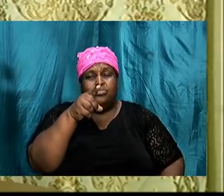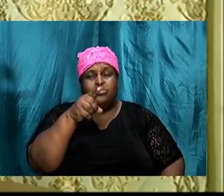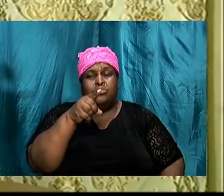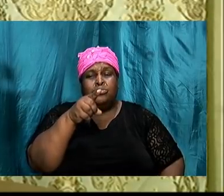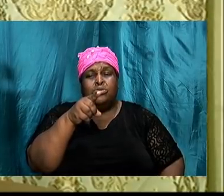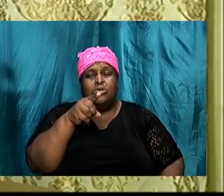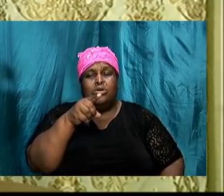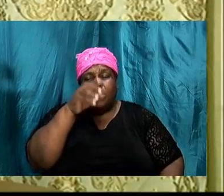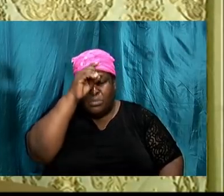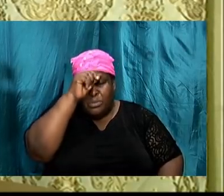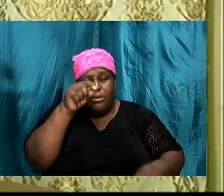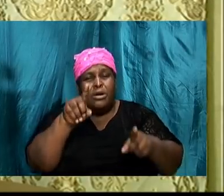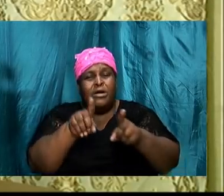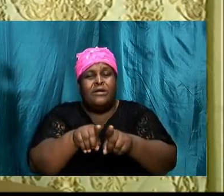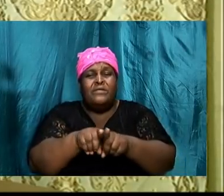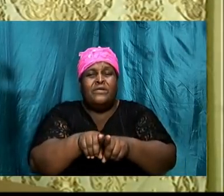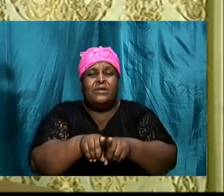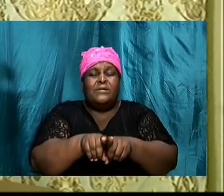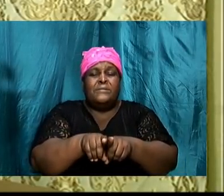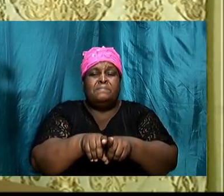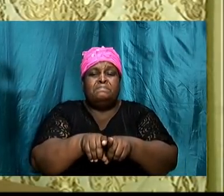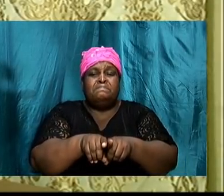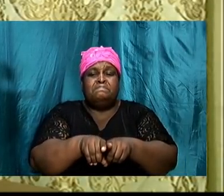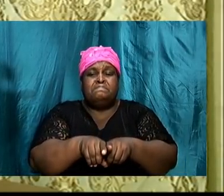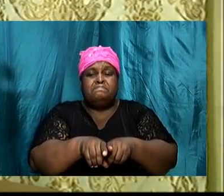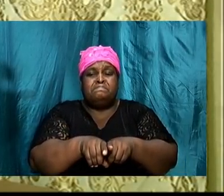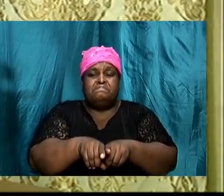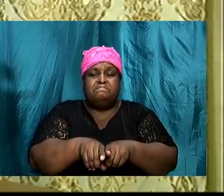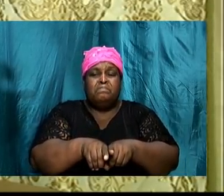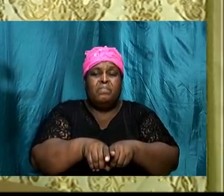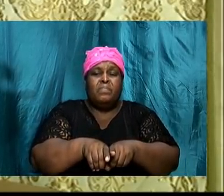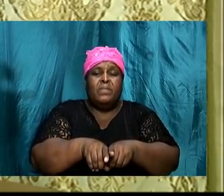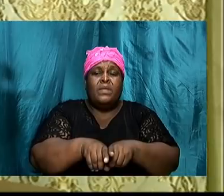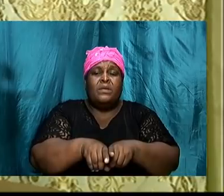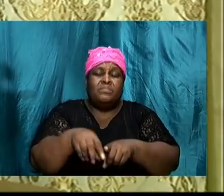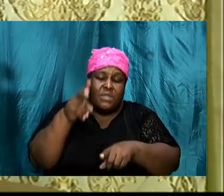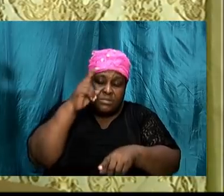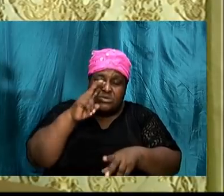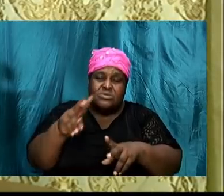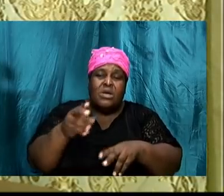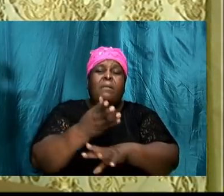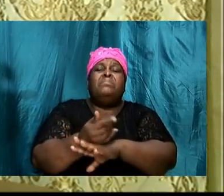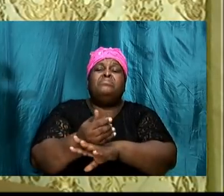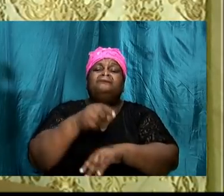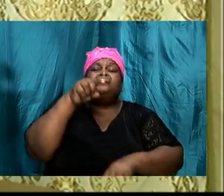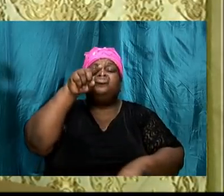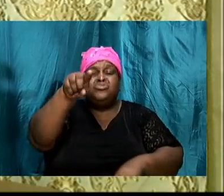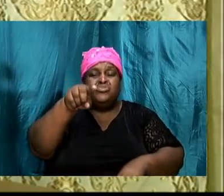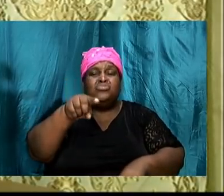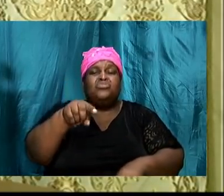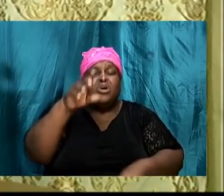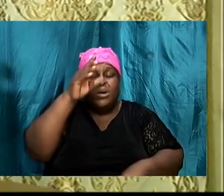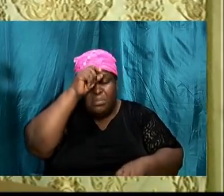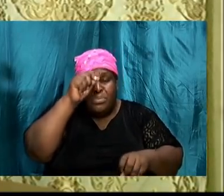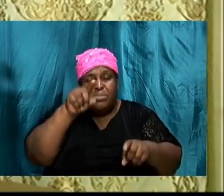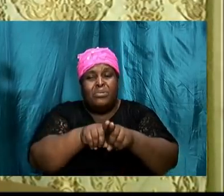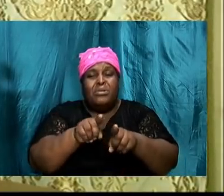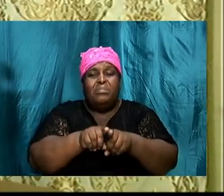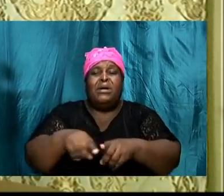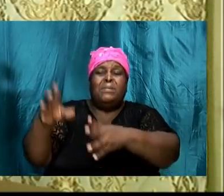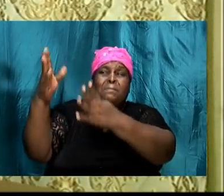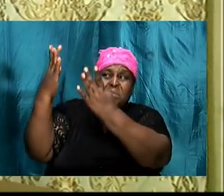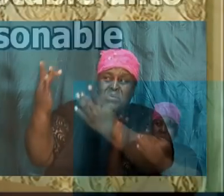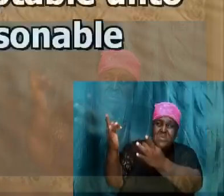brethren, can we look at Romans? It says, I beseech you, therefore, brethren, by the